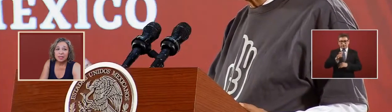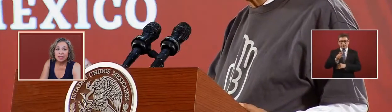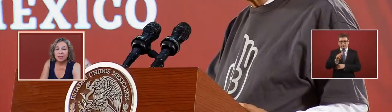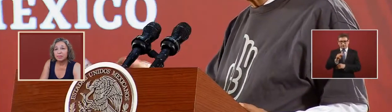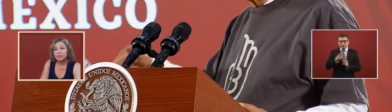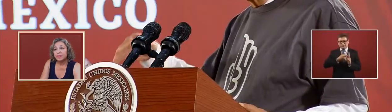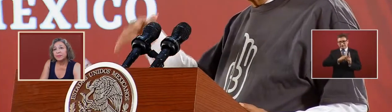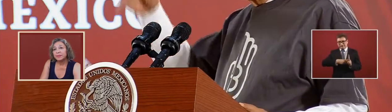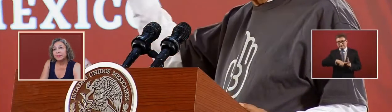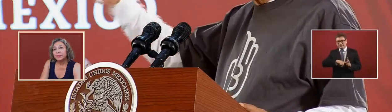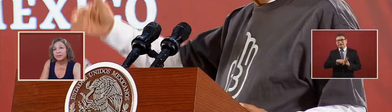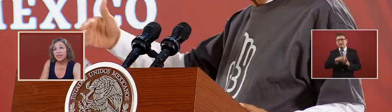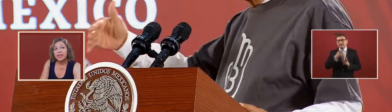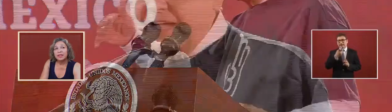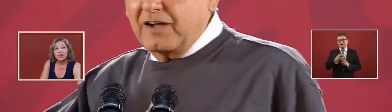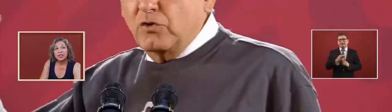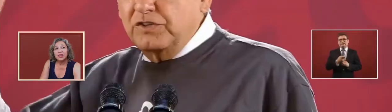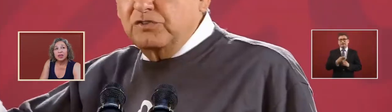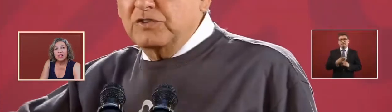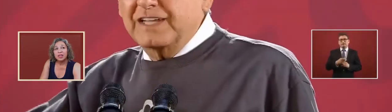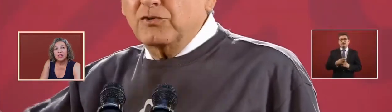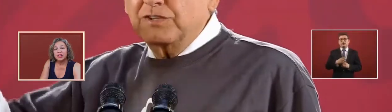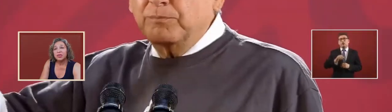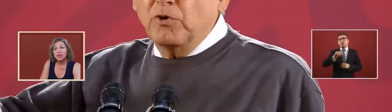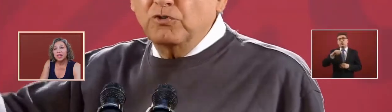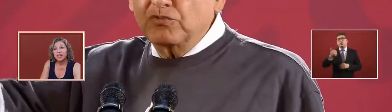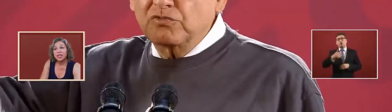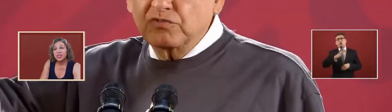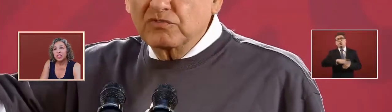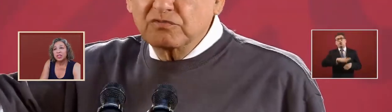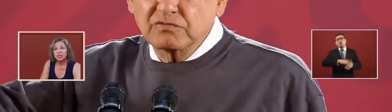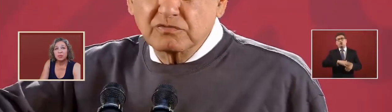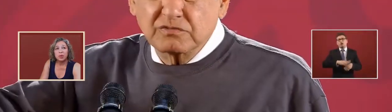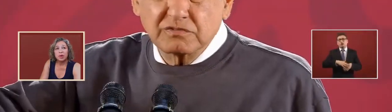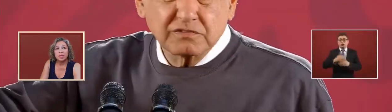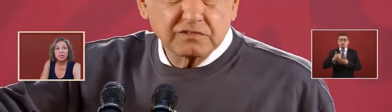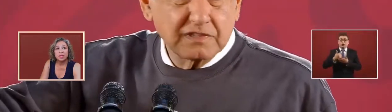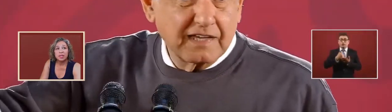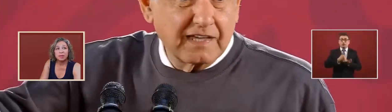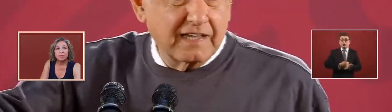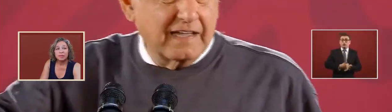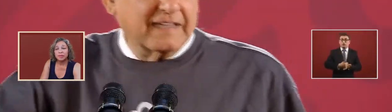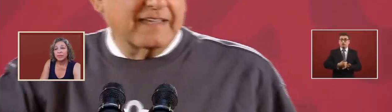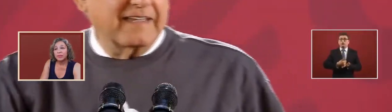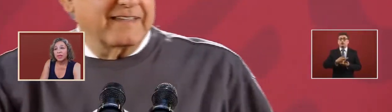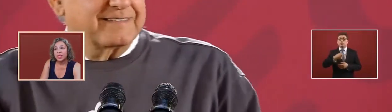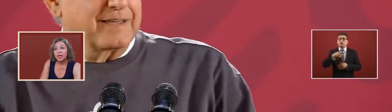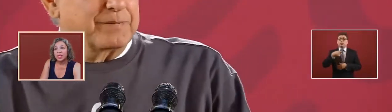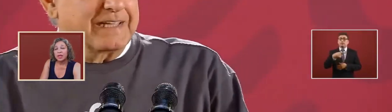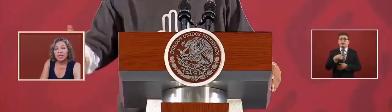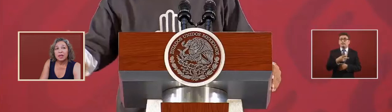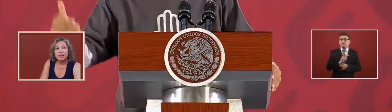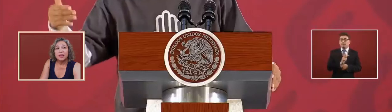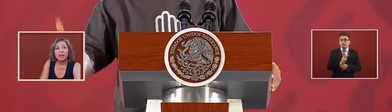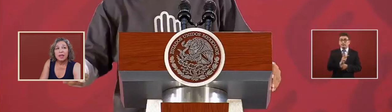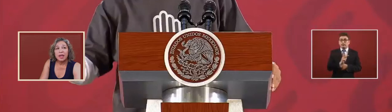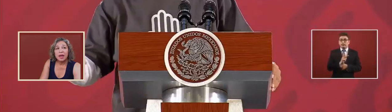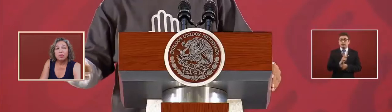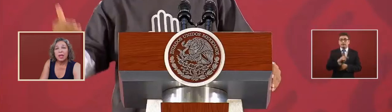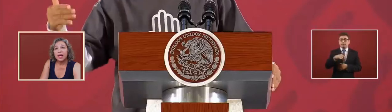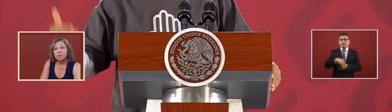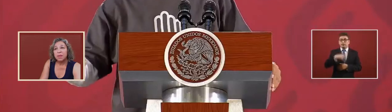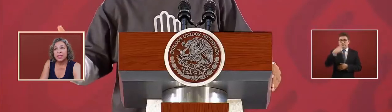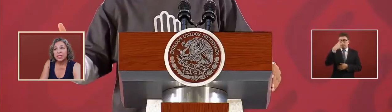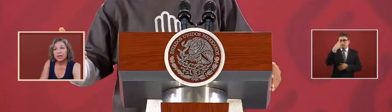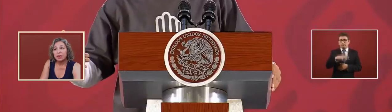80s they started to condition the supports that they